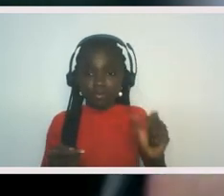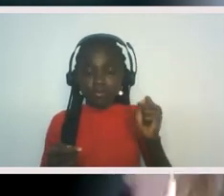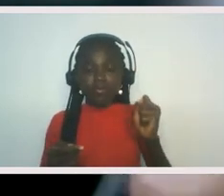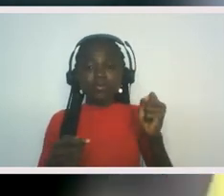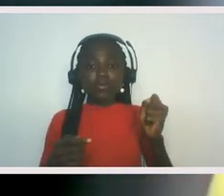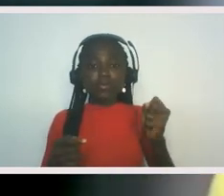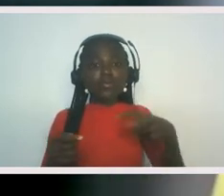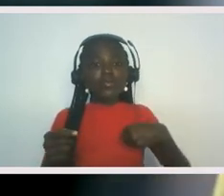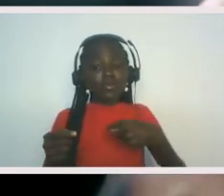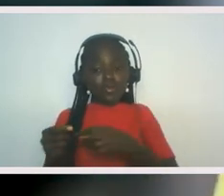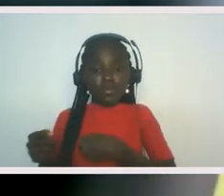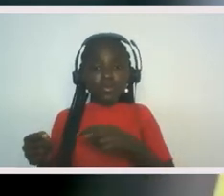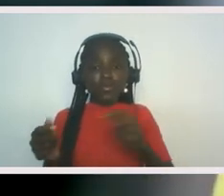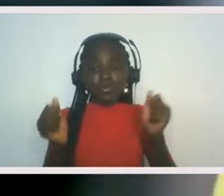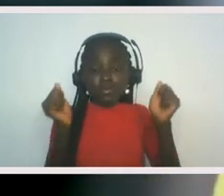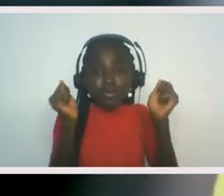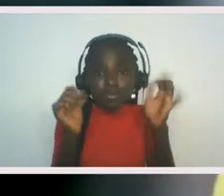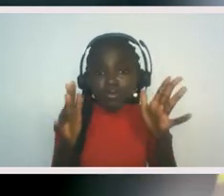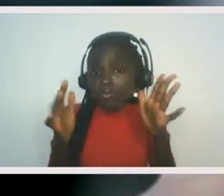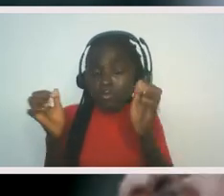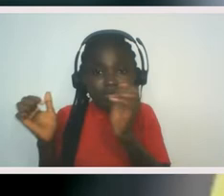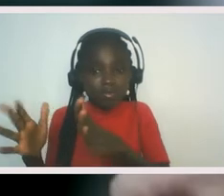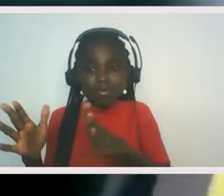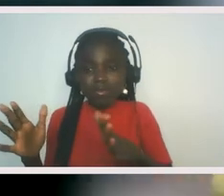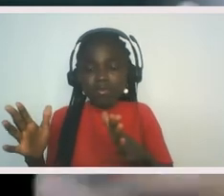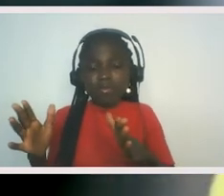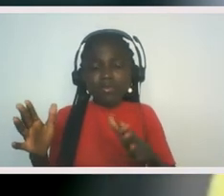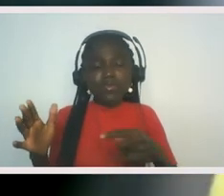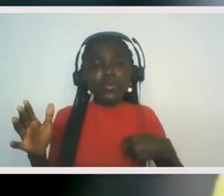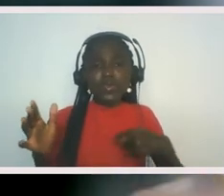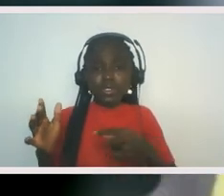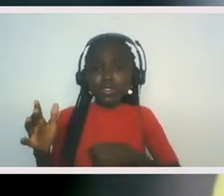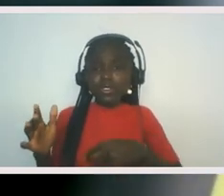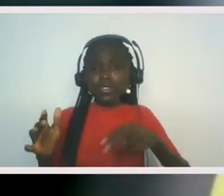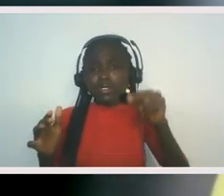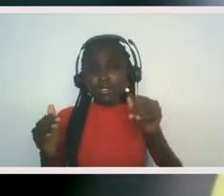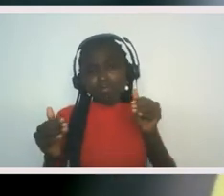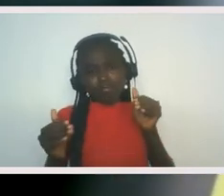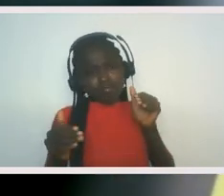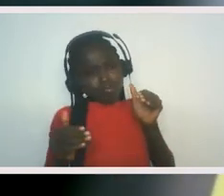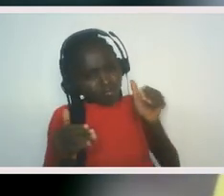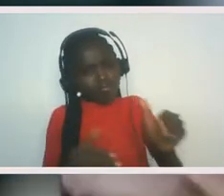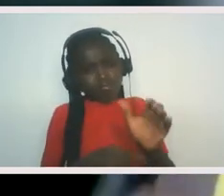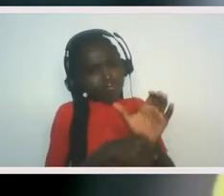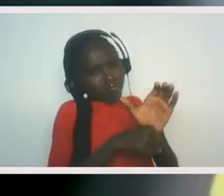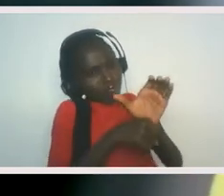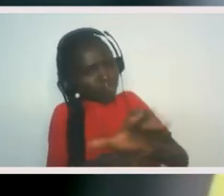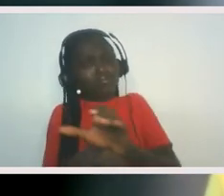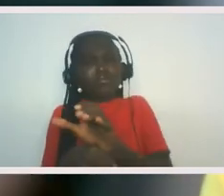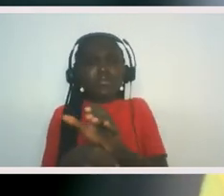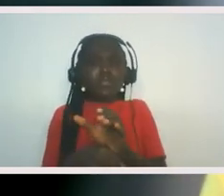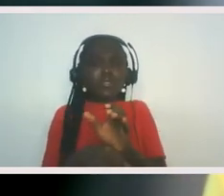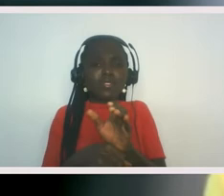what we felt coming out of that is that we need to push harder as a people in Jamaica to